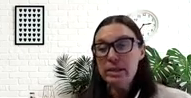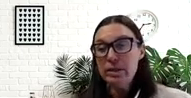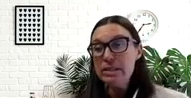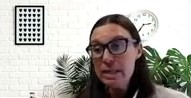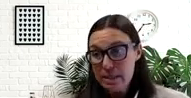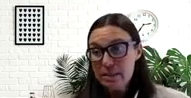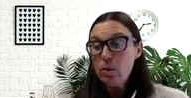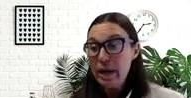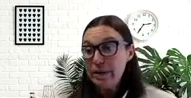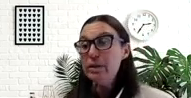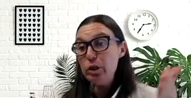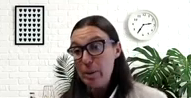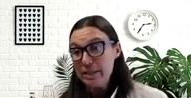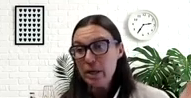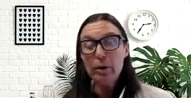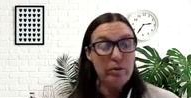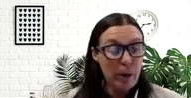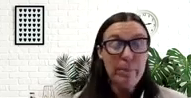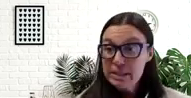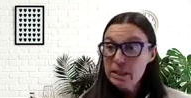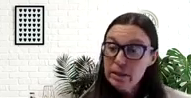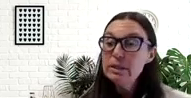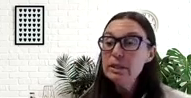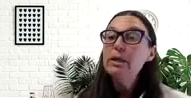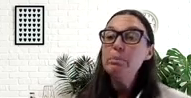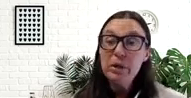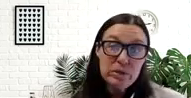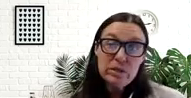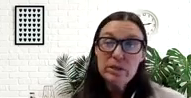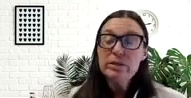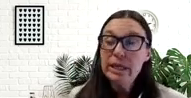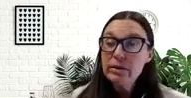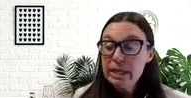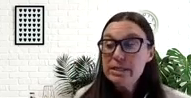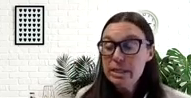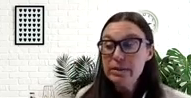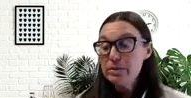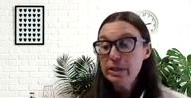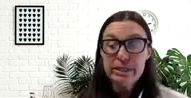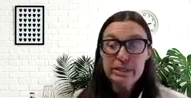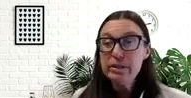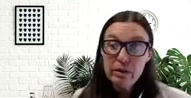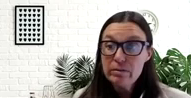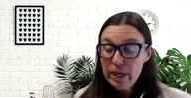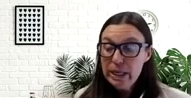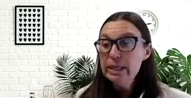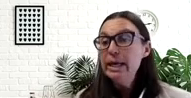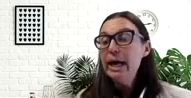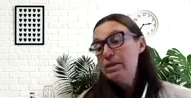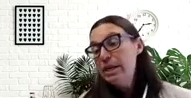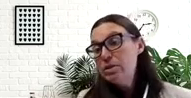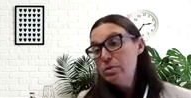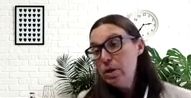the United States acquired New Mexico from Mexico, most of those land grant titles were considered null and void.